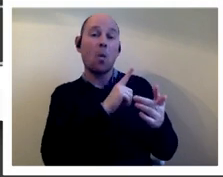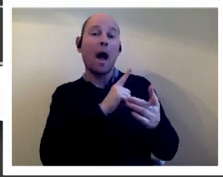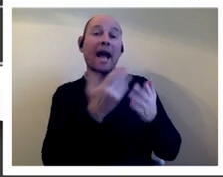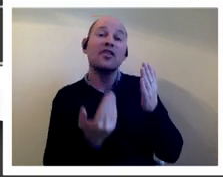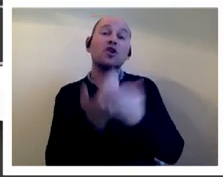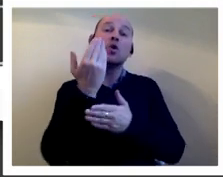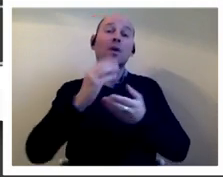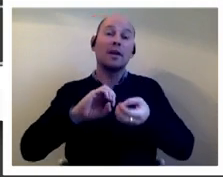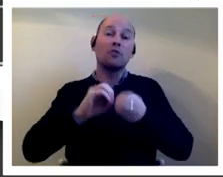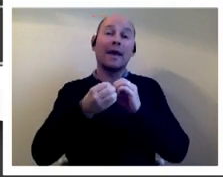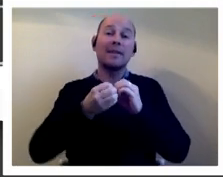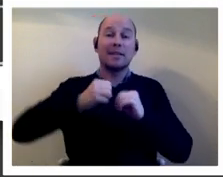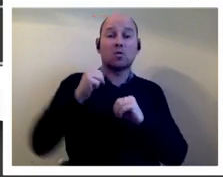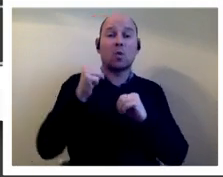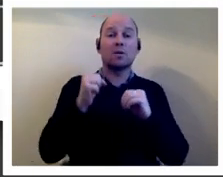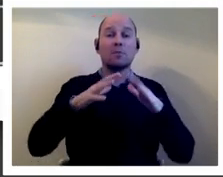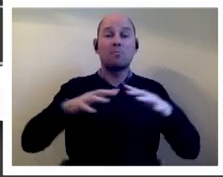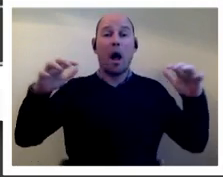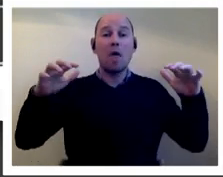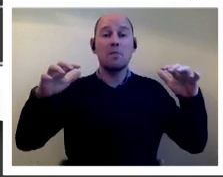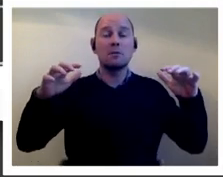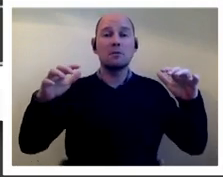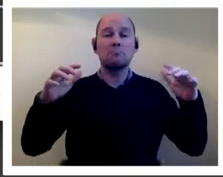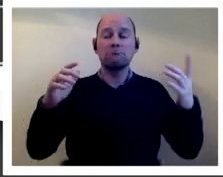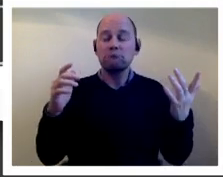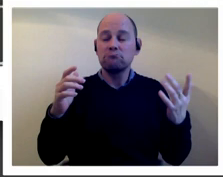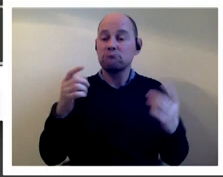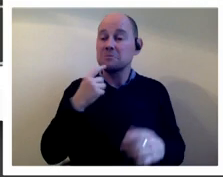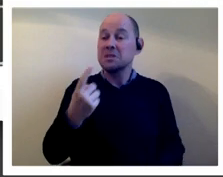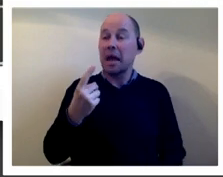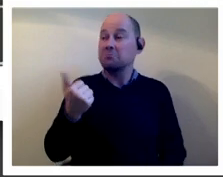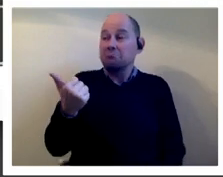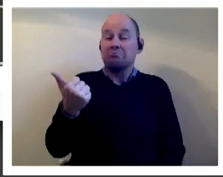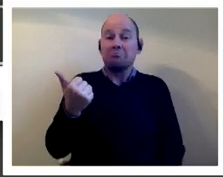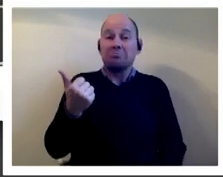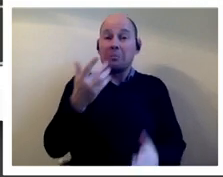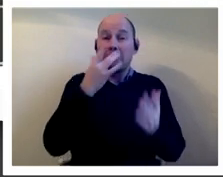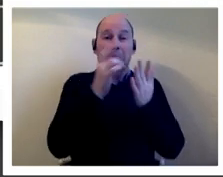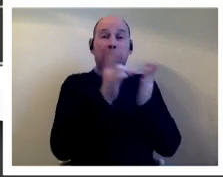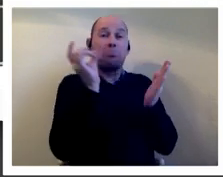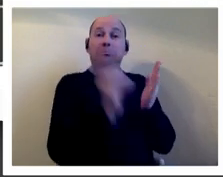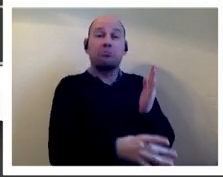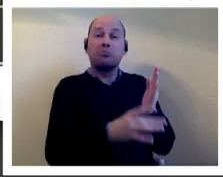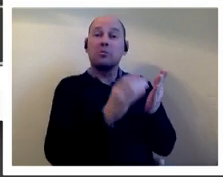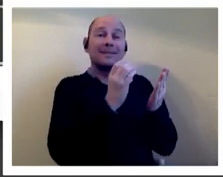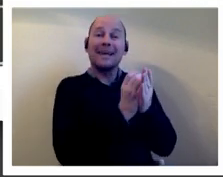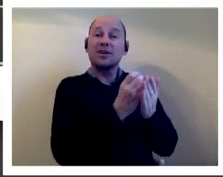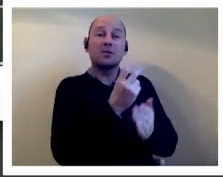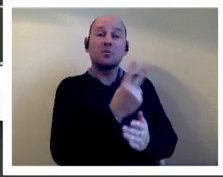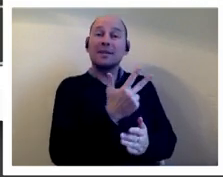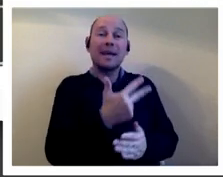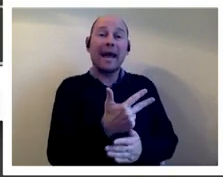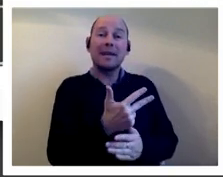um thought that actually there'd be no trouble whatsoever in repealing um section 28 or um i think it was called um